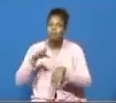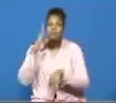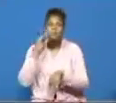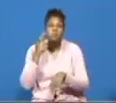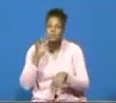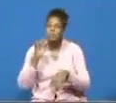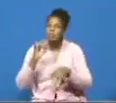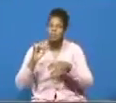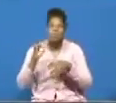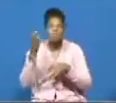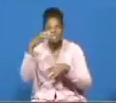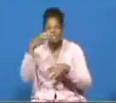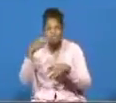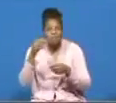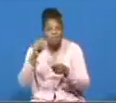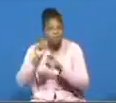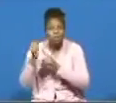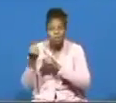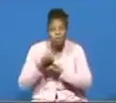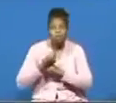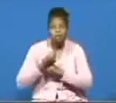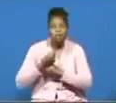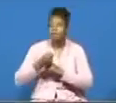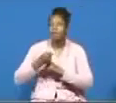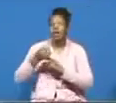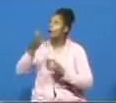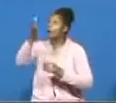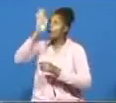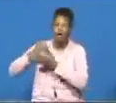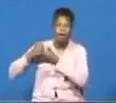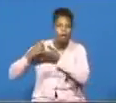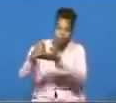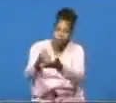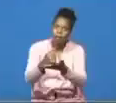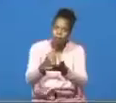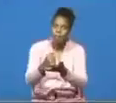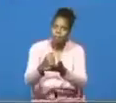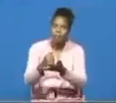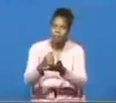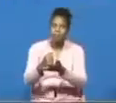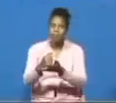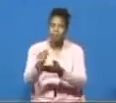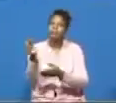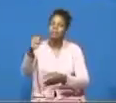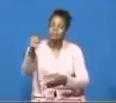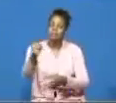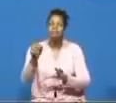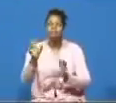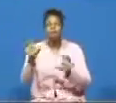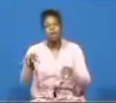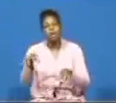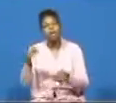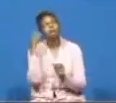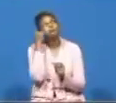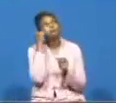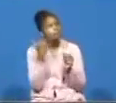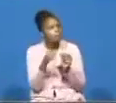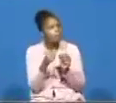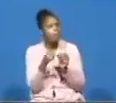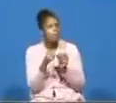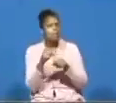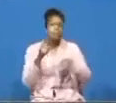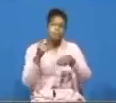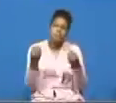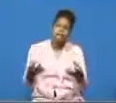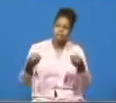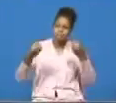you were and god came through for you are you hearing me somebody yes i can recount time